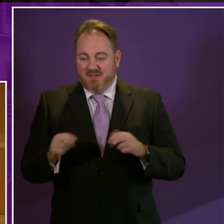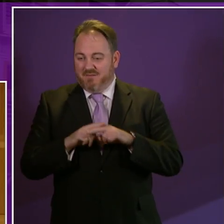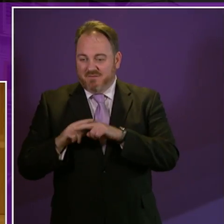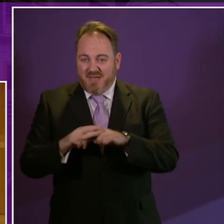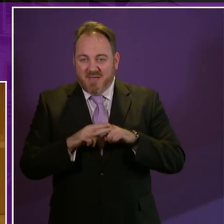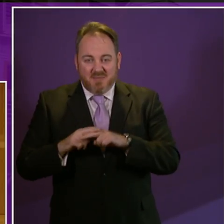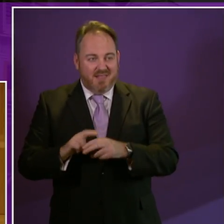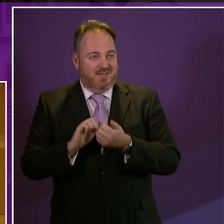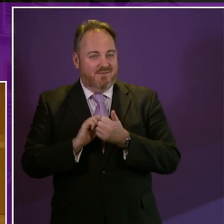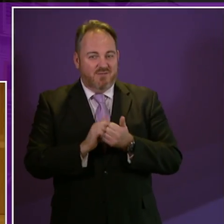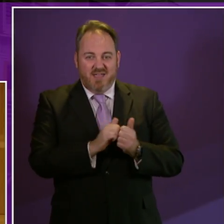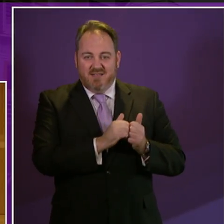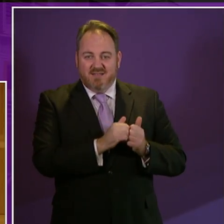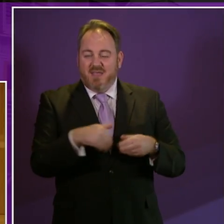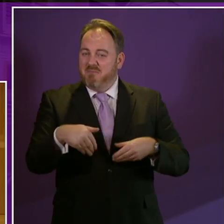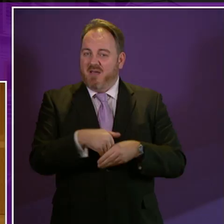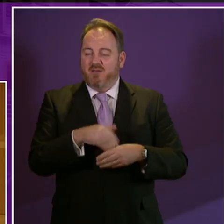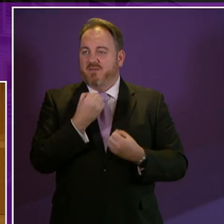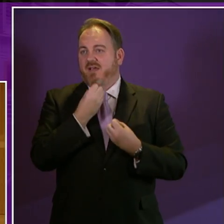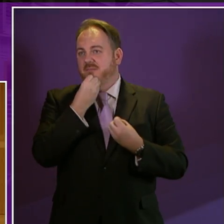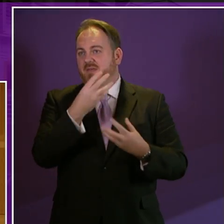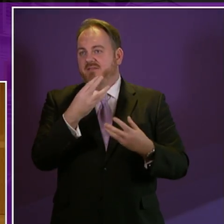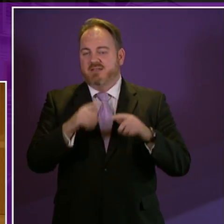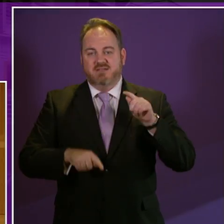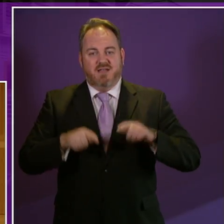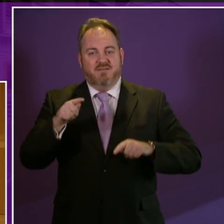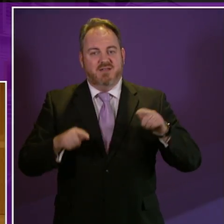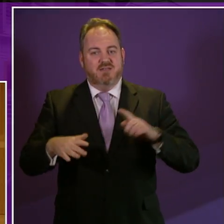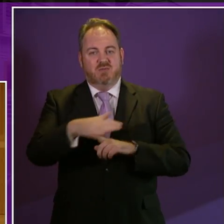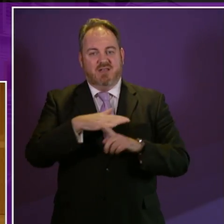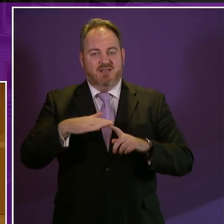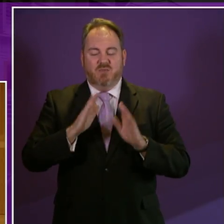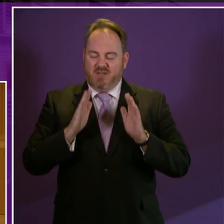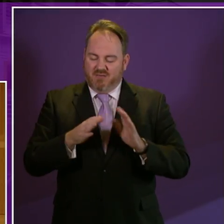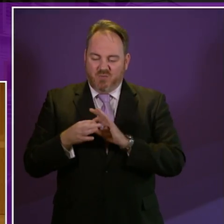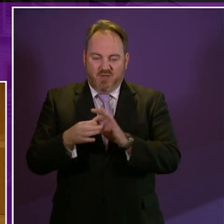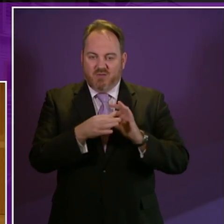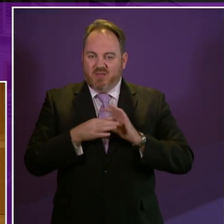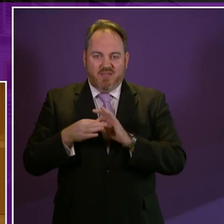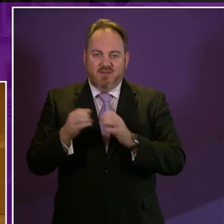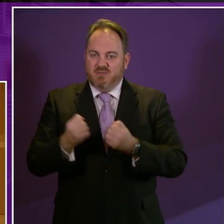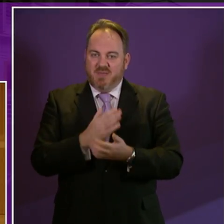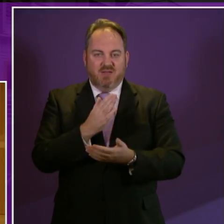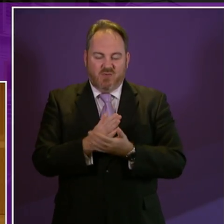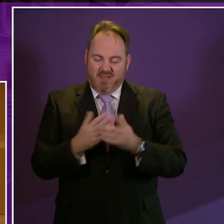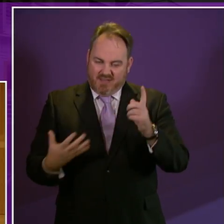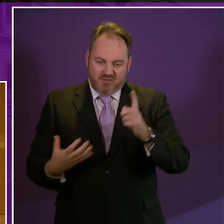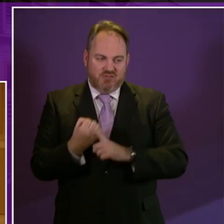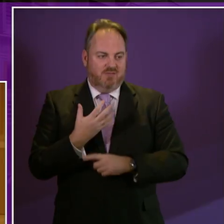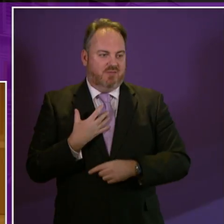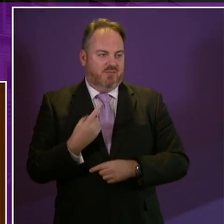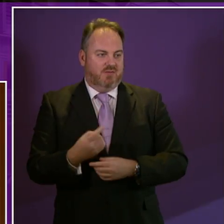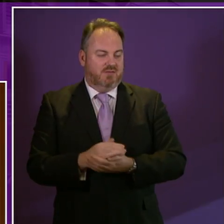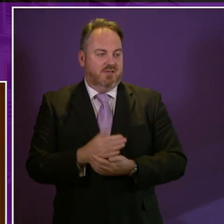that makes Scotland great they have so much to offer and we in this place must work together to make sure there is nothing in their way to do so thank you